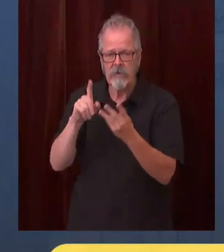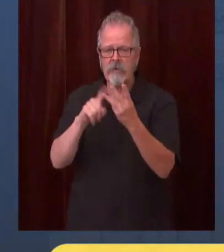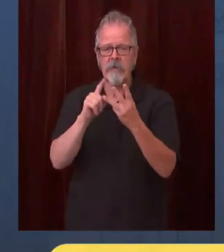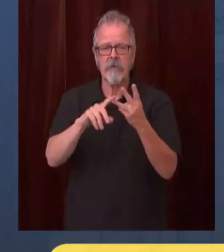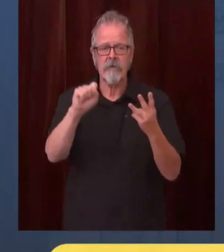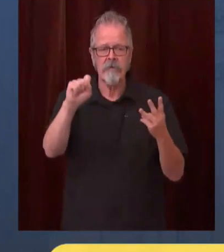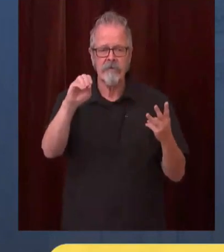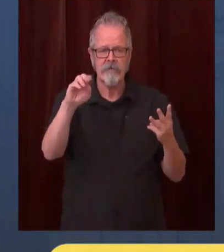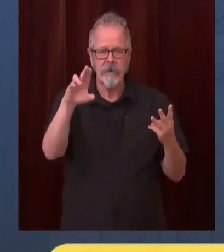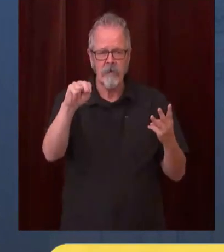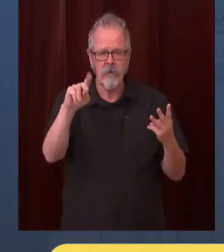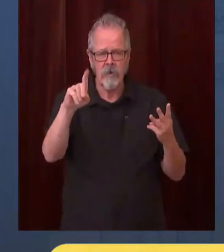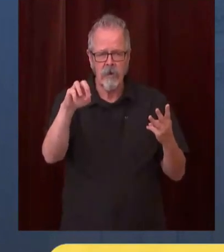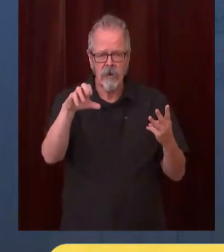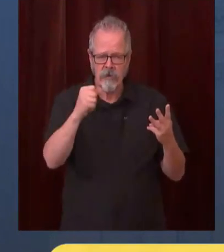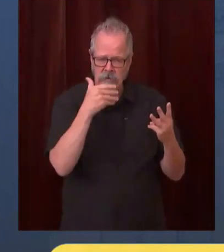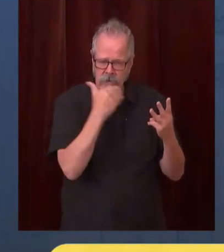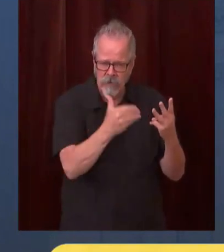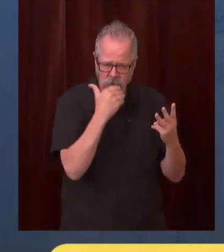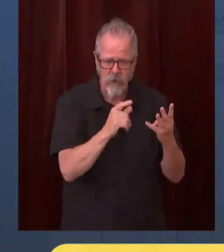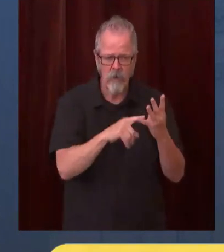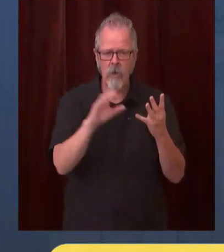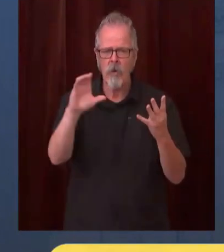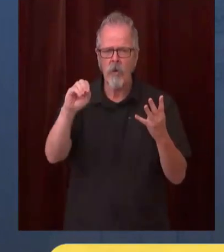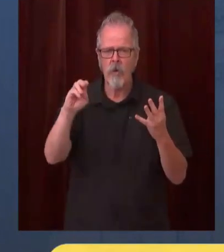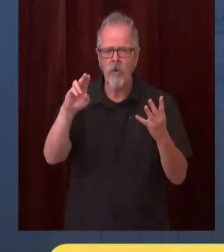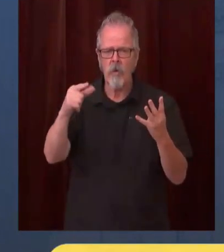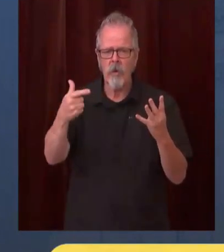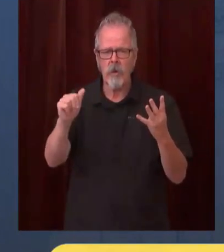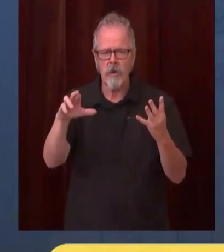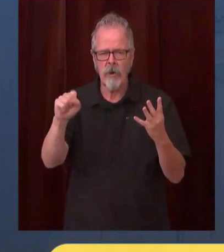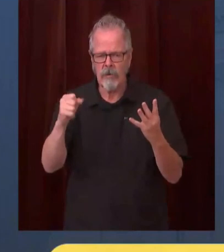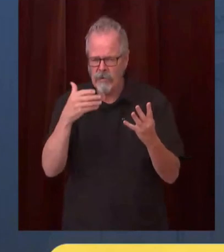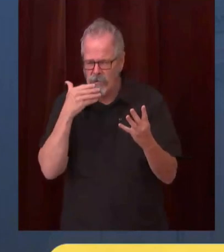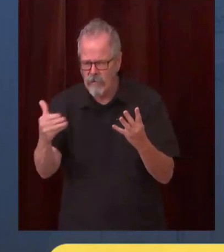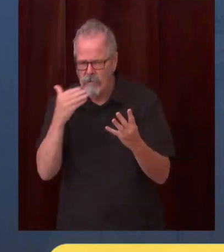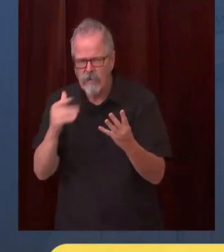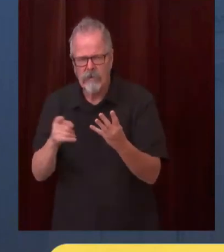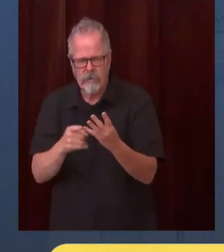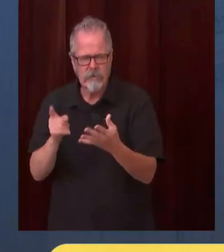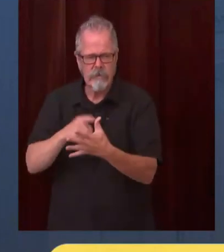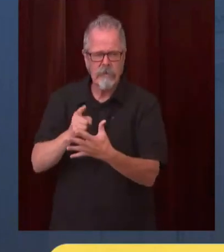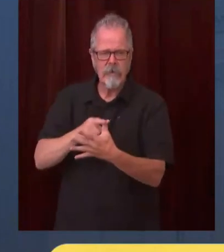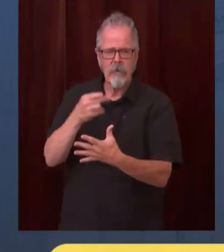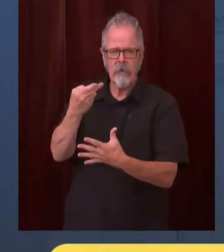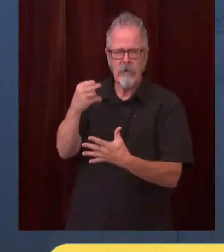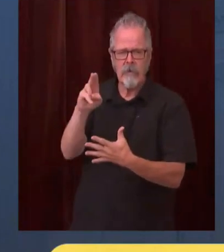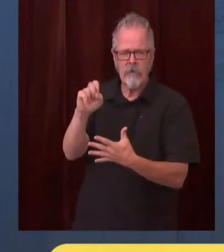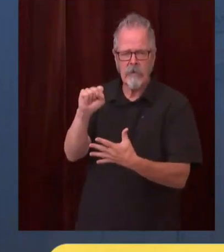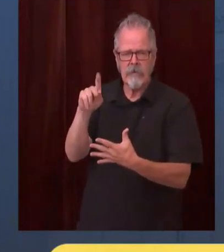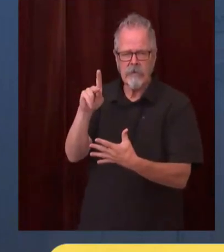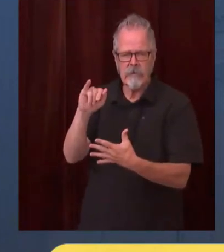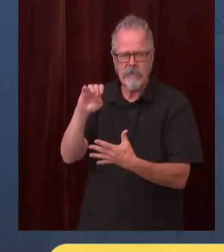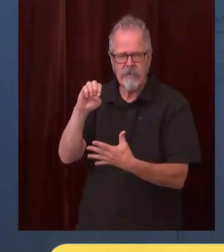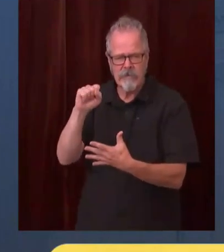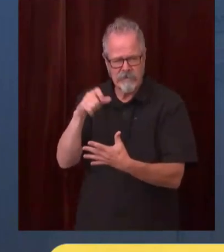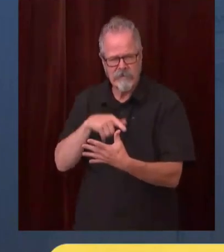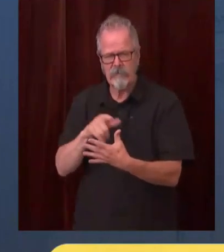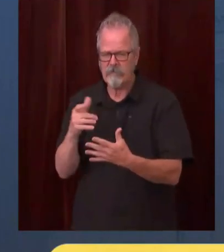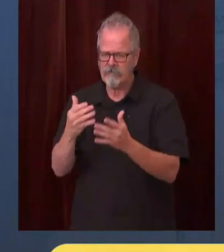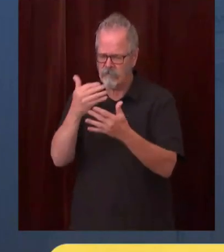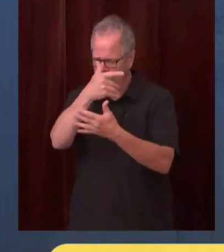consider on a wider basis as as this pandemic increases we are considering measures